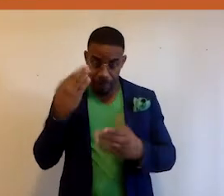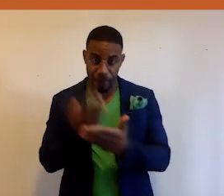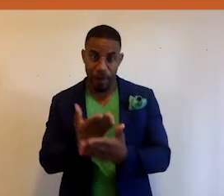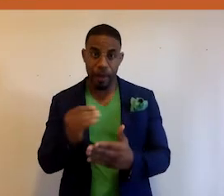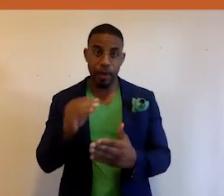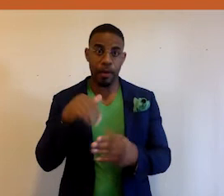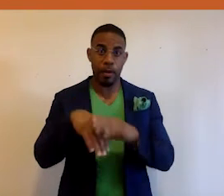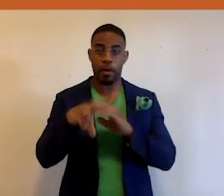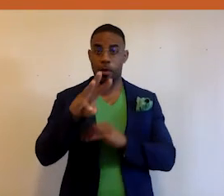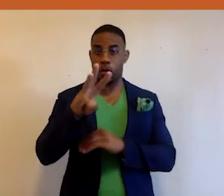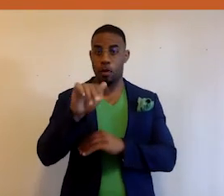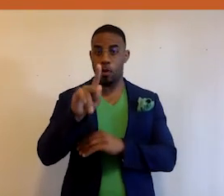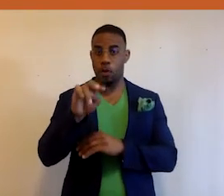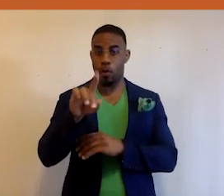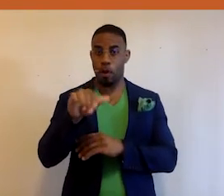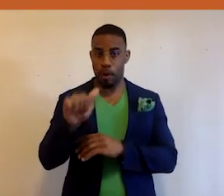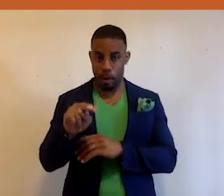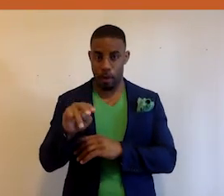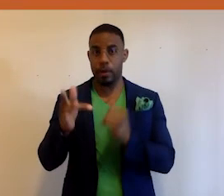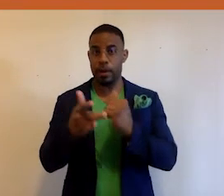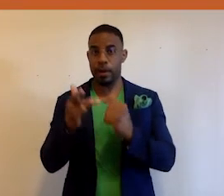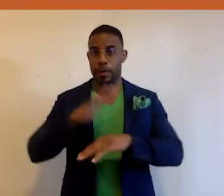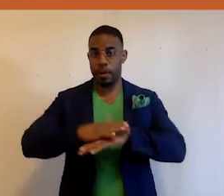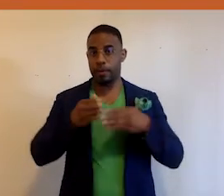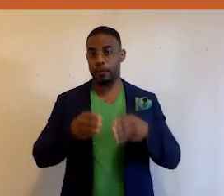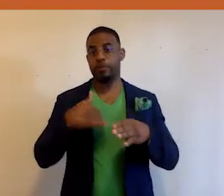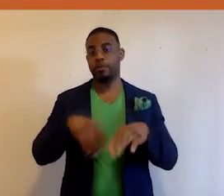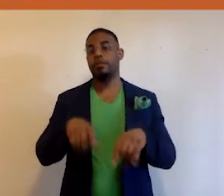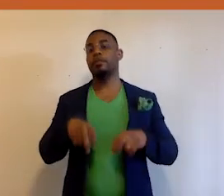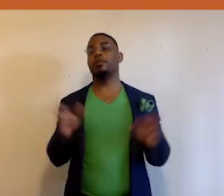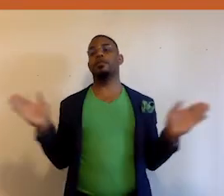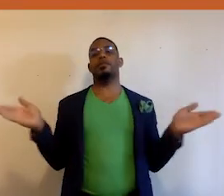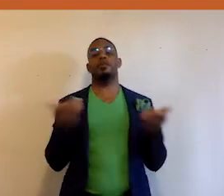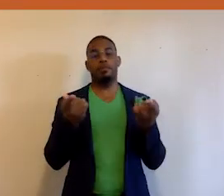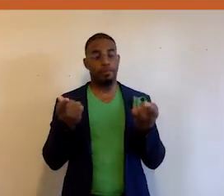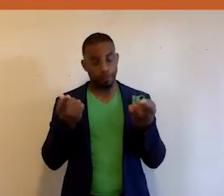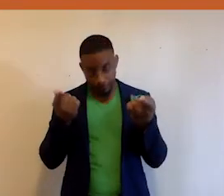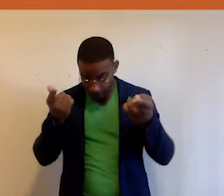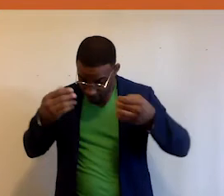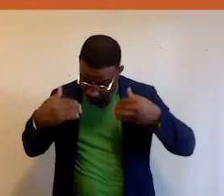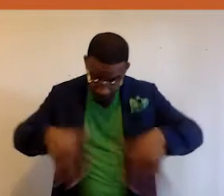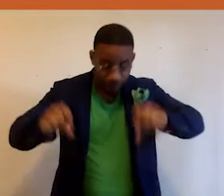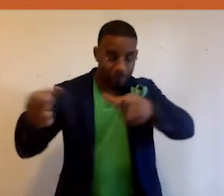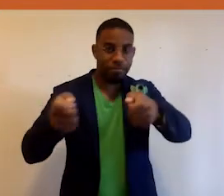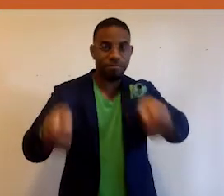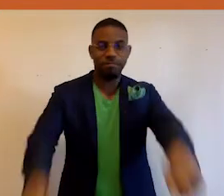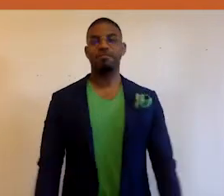technology platform. So, I'm going to take a step back and I'm going to let these gentlemen go ahead and take control.